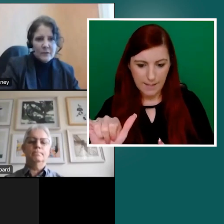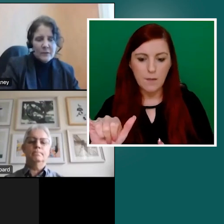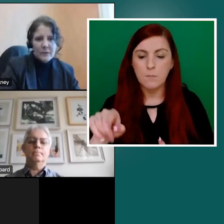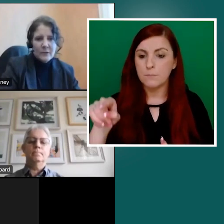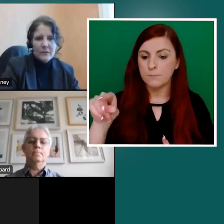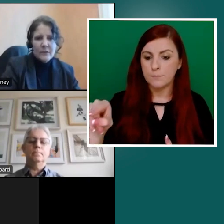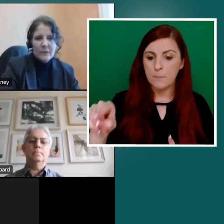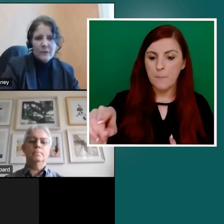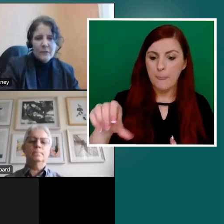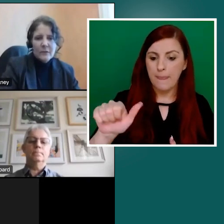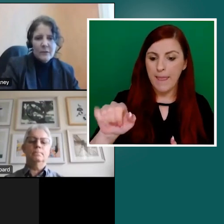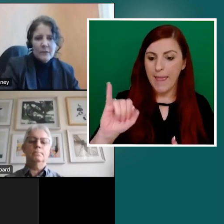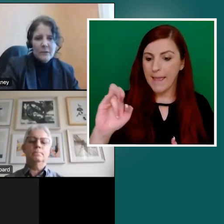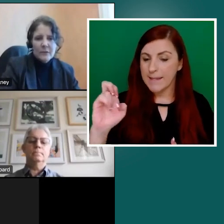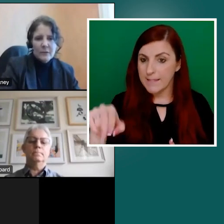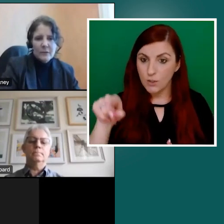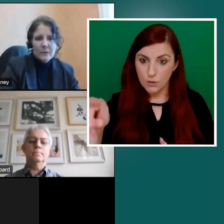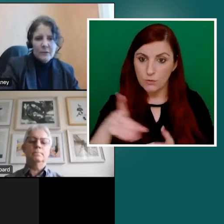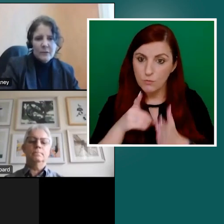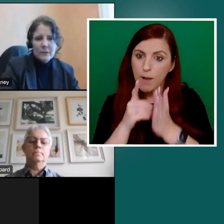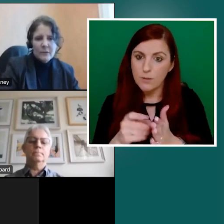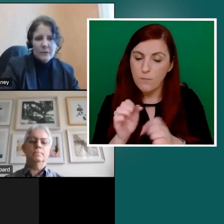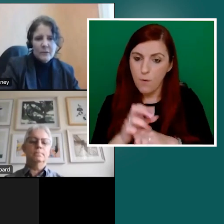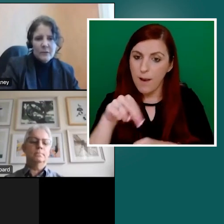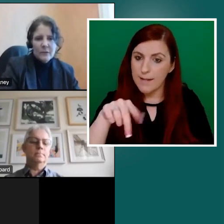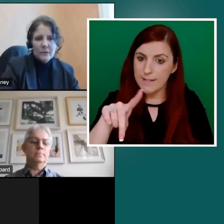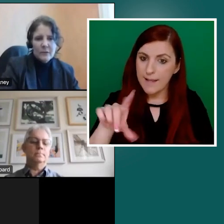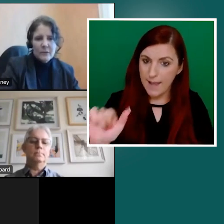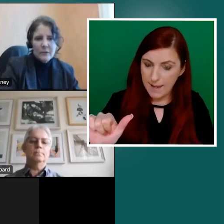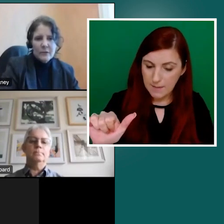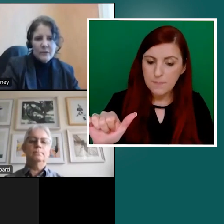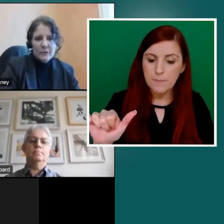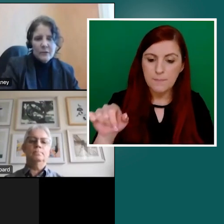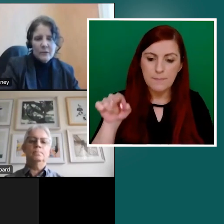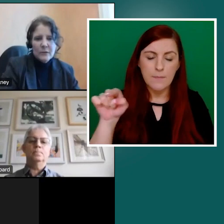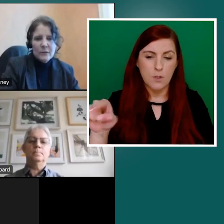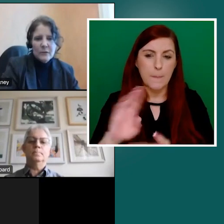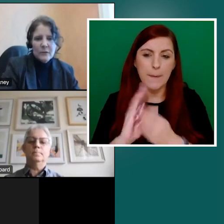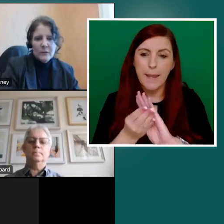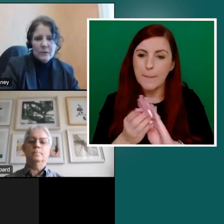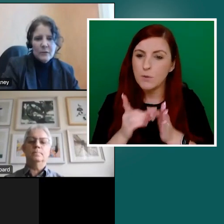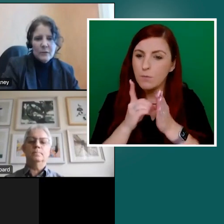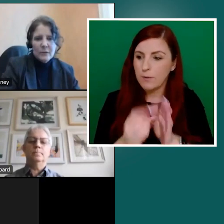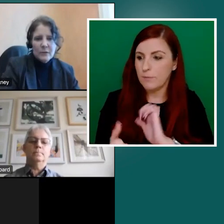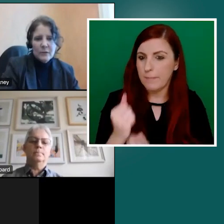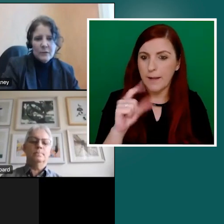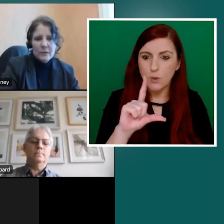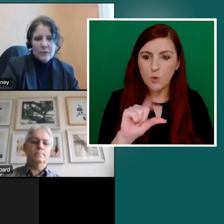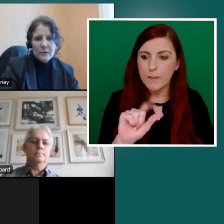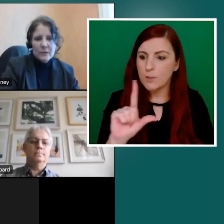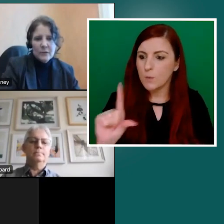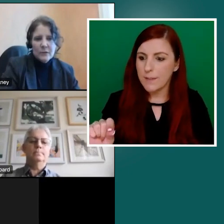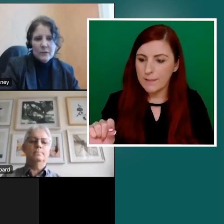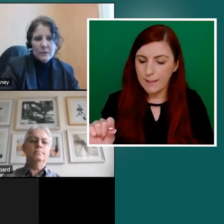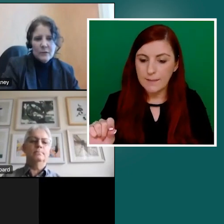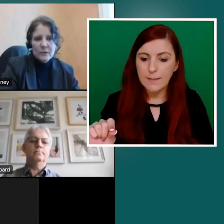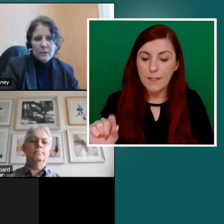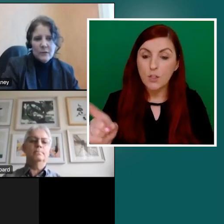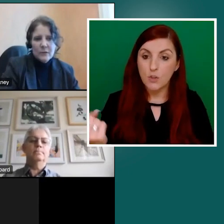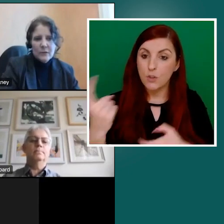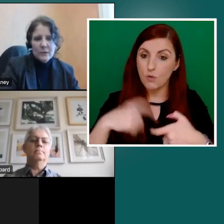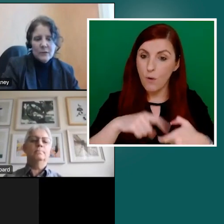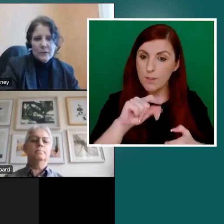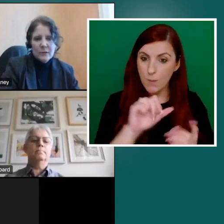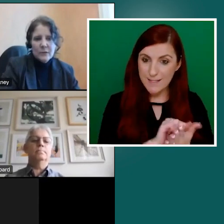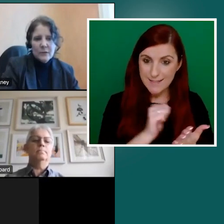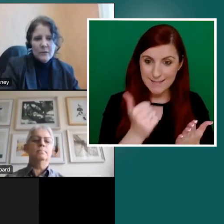Aideen is director of the National Disability Authority. She became director in 2020, having joined that organisation in 2016 as its head of